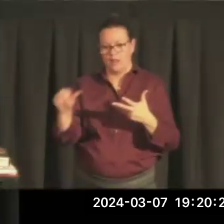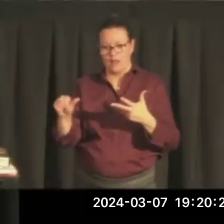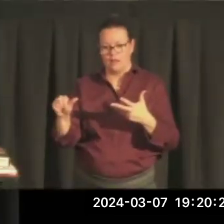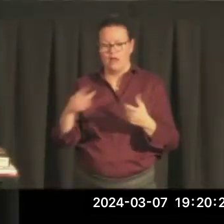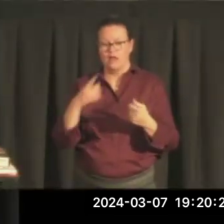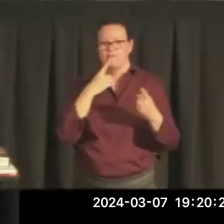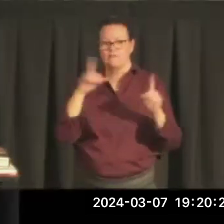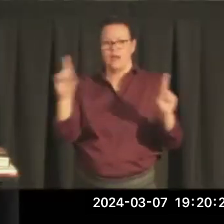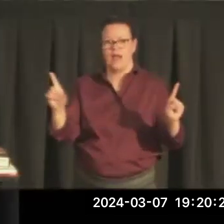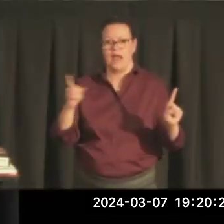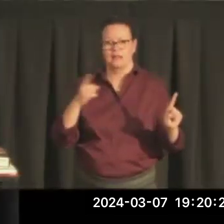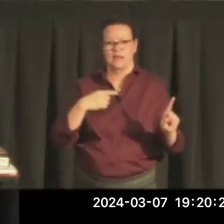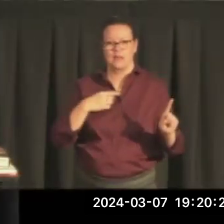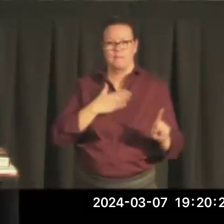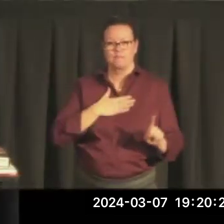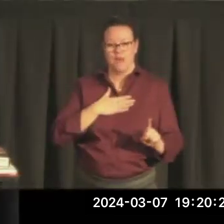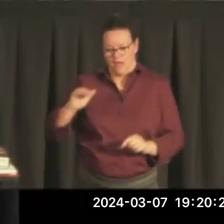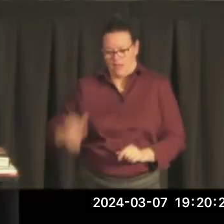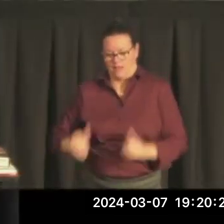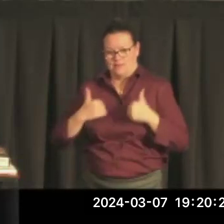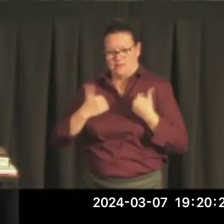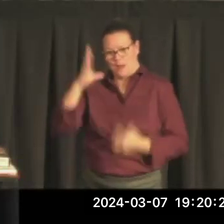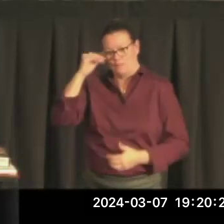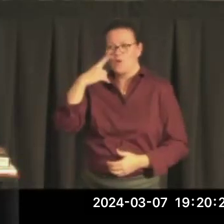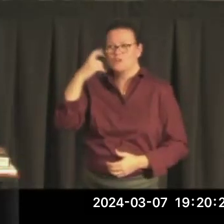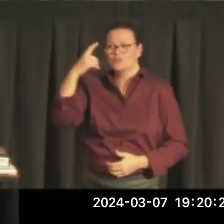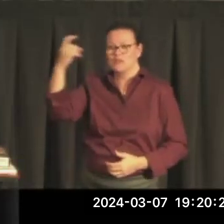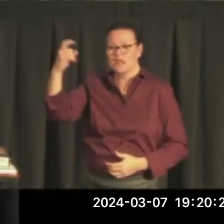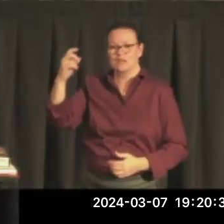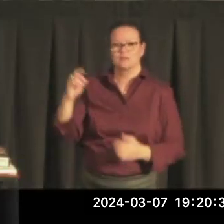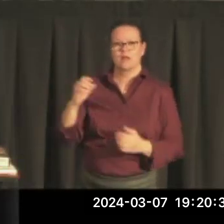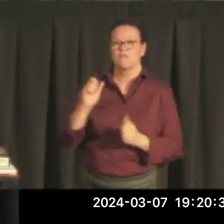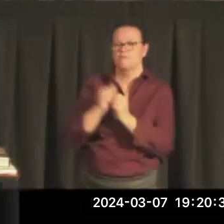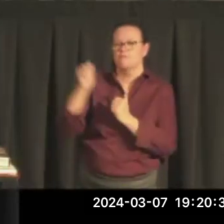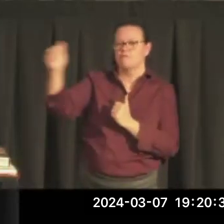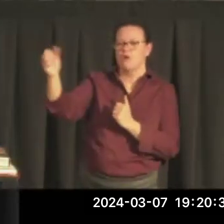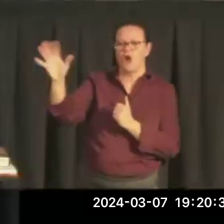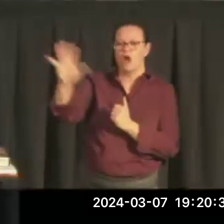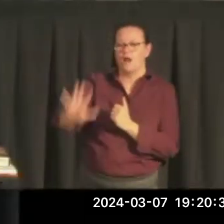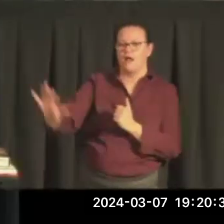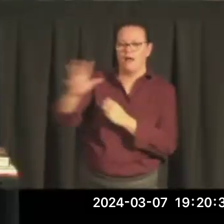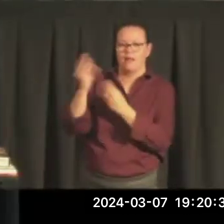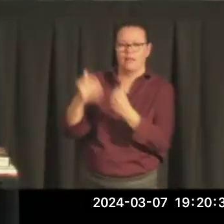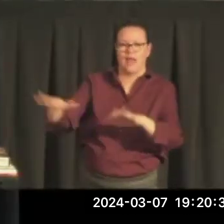dreams of visiting far-off lands were realized as Asia suddenly was opened up to me.